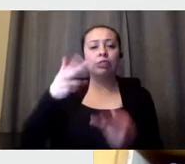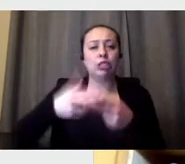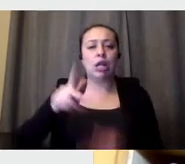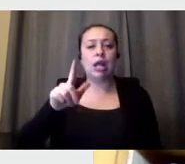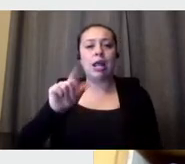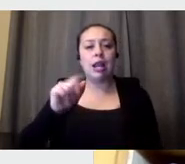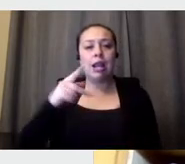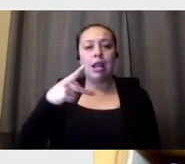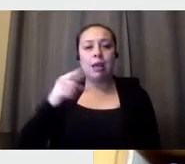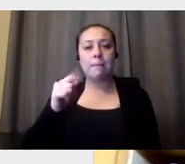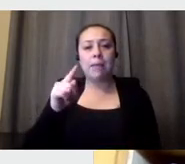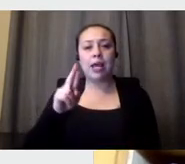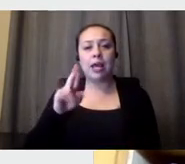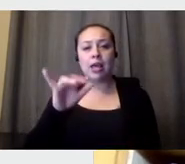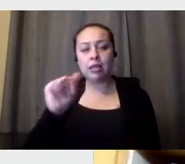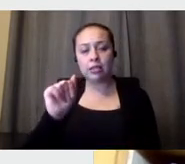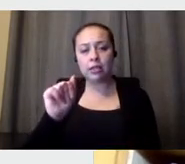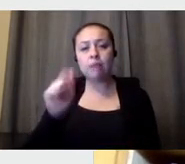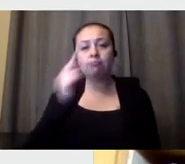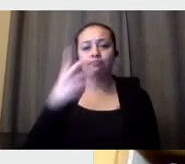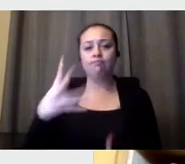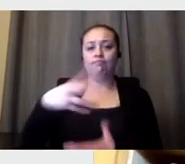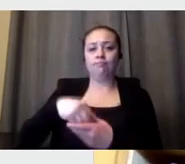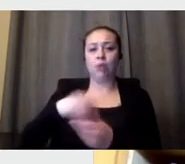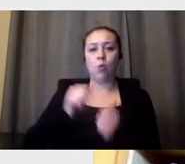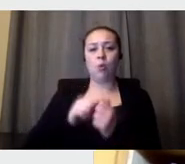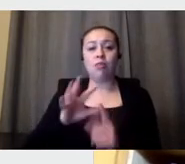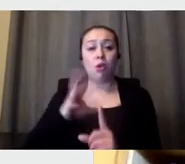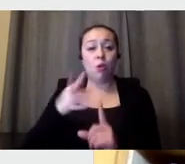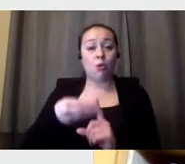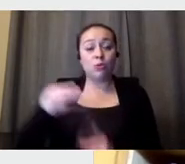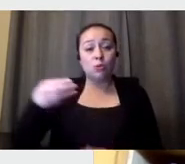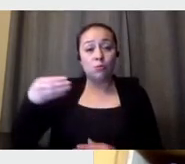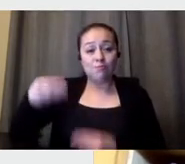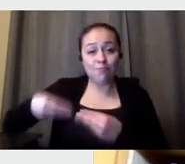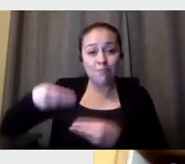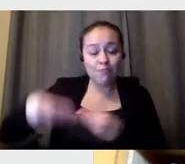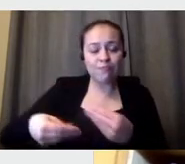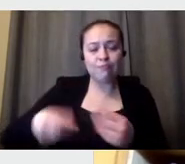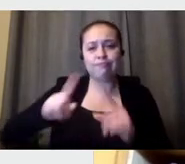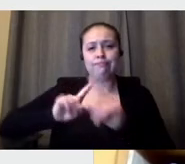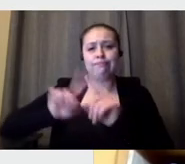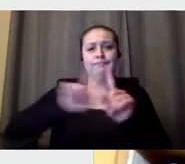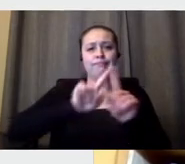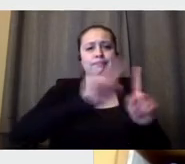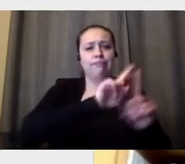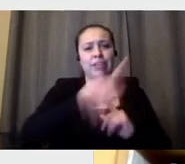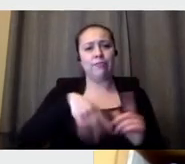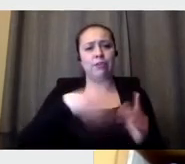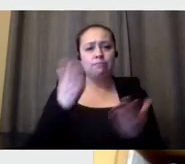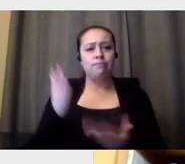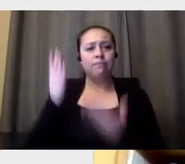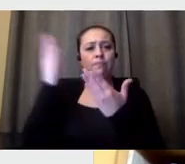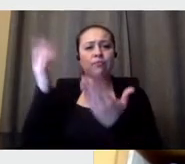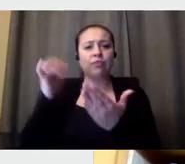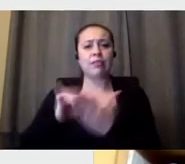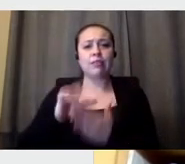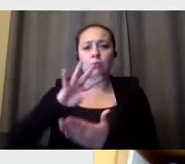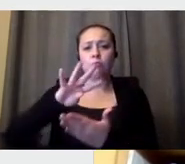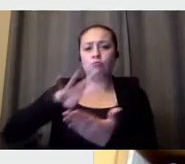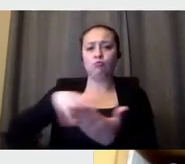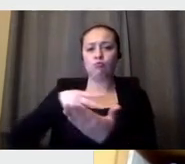revalue cultural heritage by looking at the various proposals that graphic design has produced in the territory.